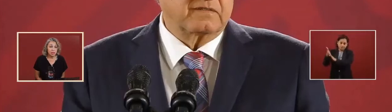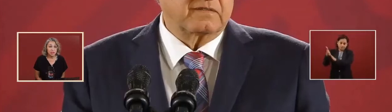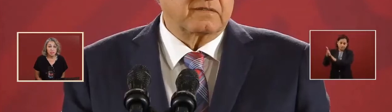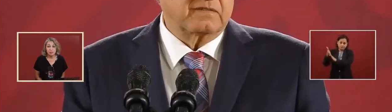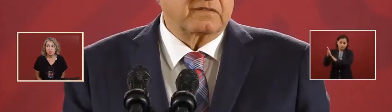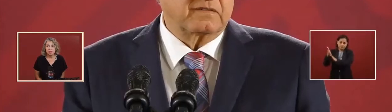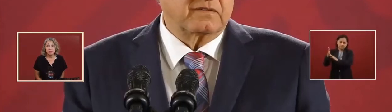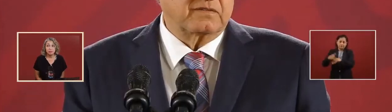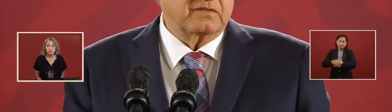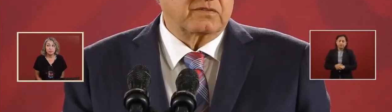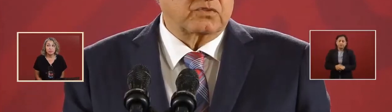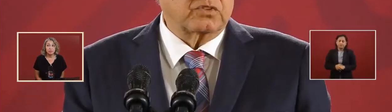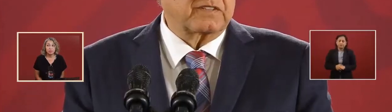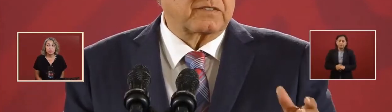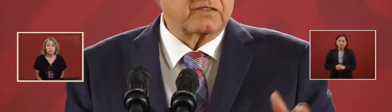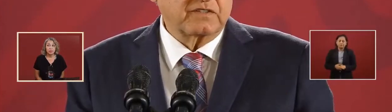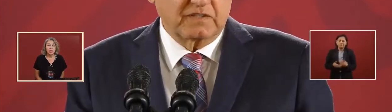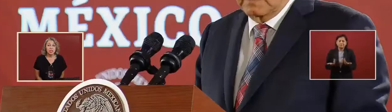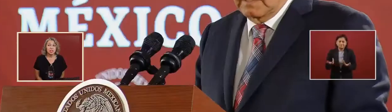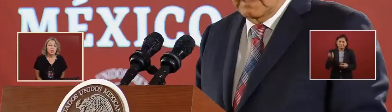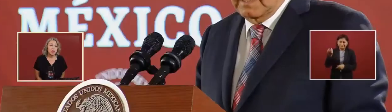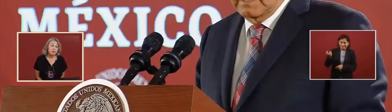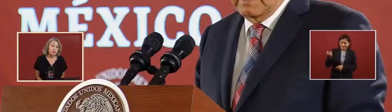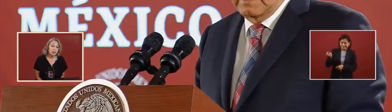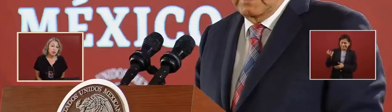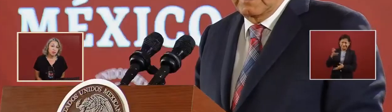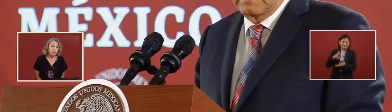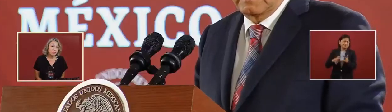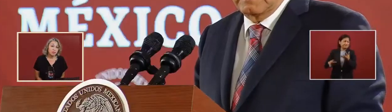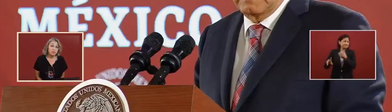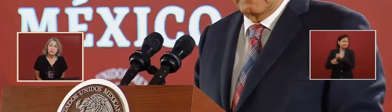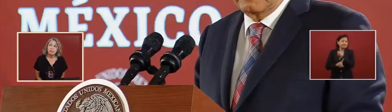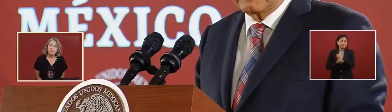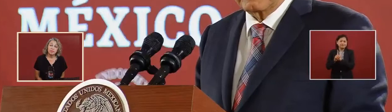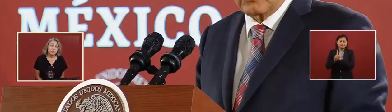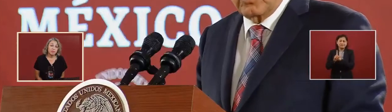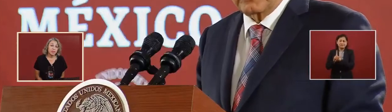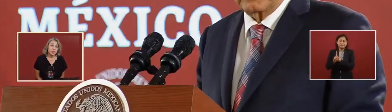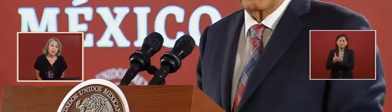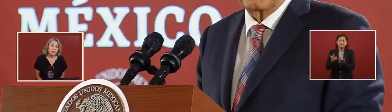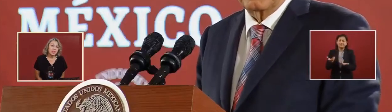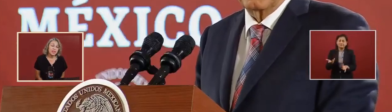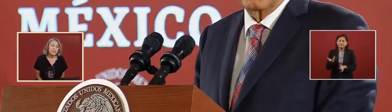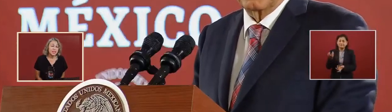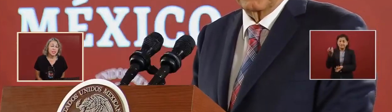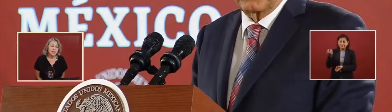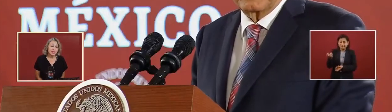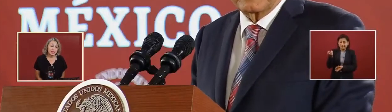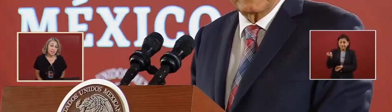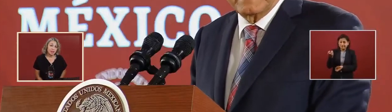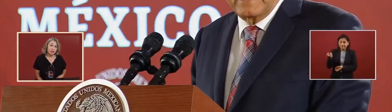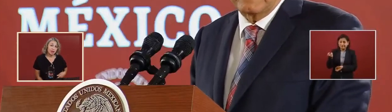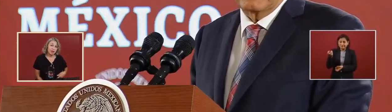So therefore, these things are the ones that